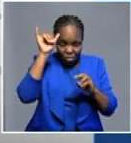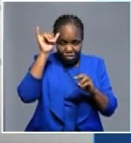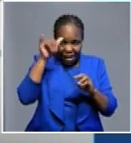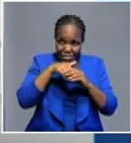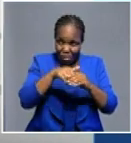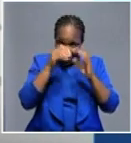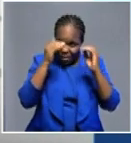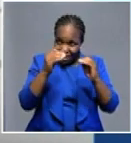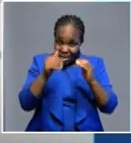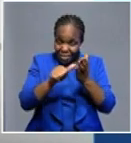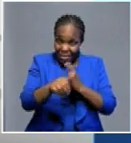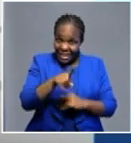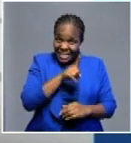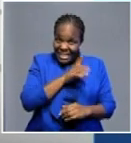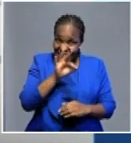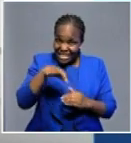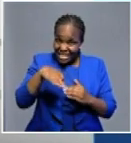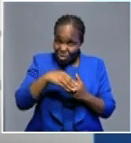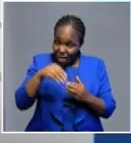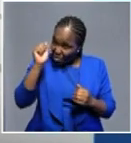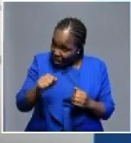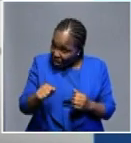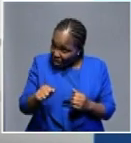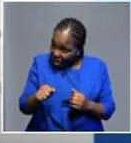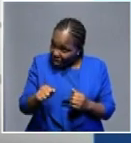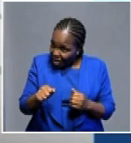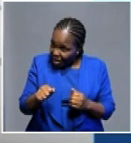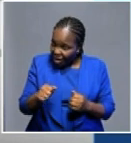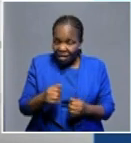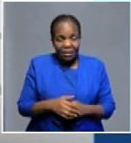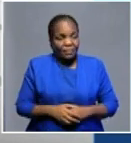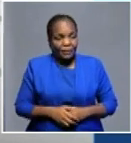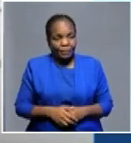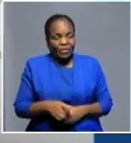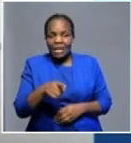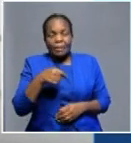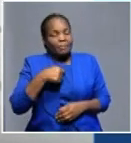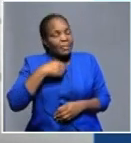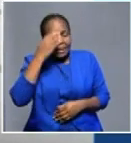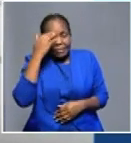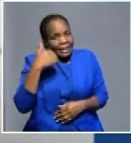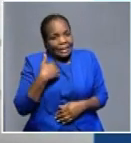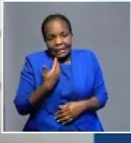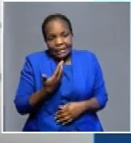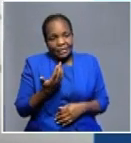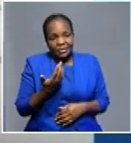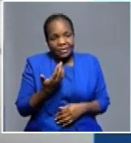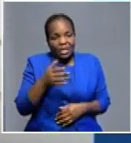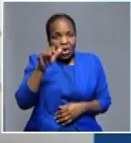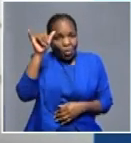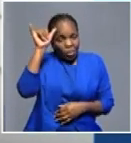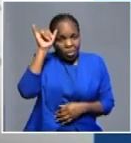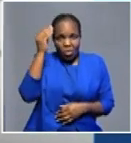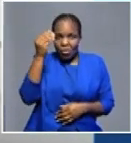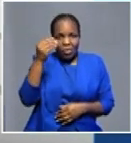Well, I don't want to say they can afford $19 taxi fare because that taxi fare has not increased to $19.